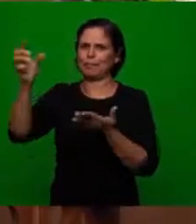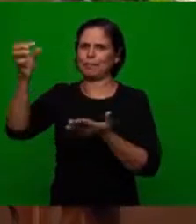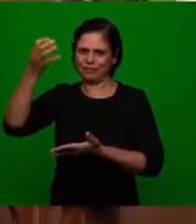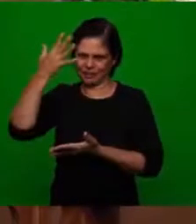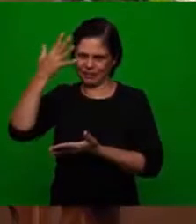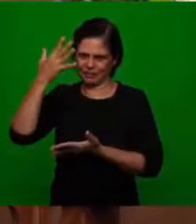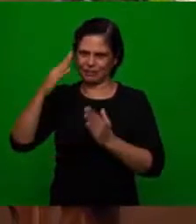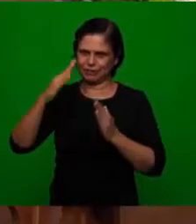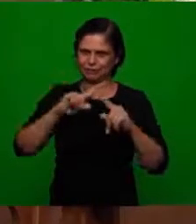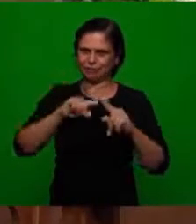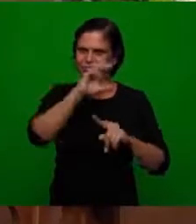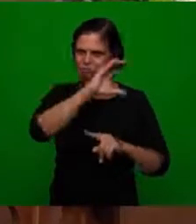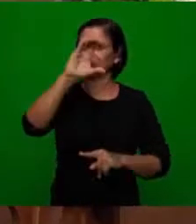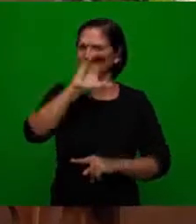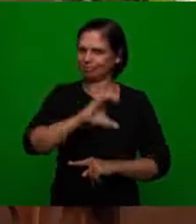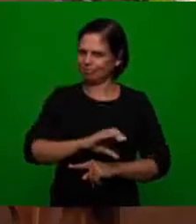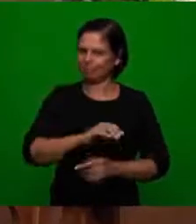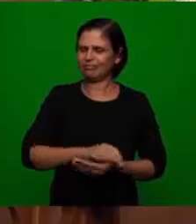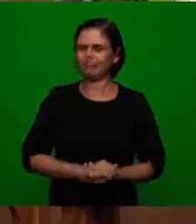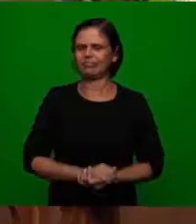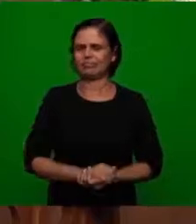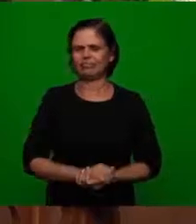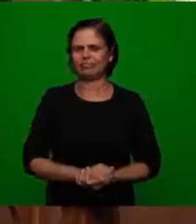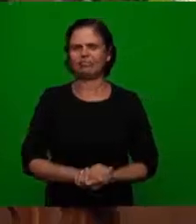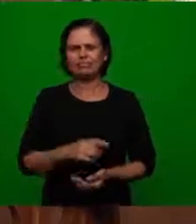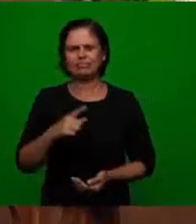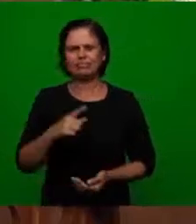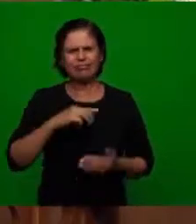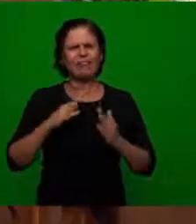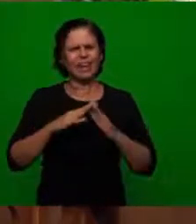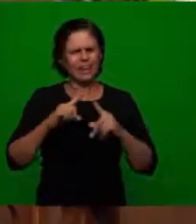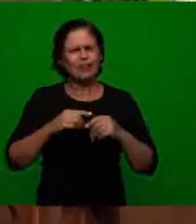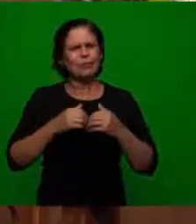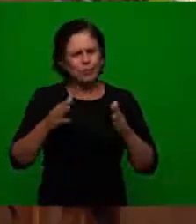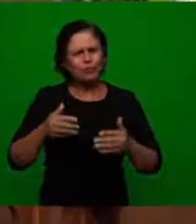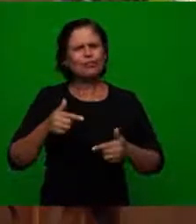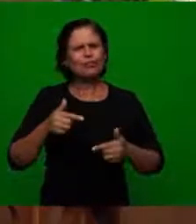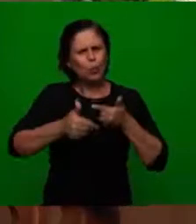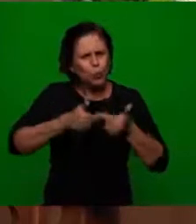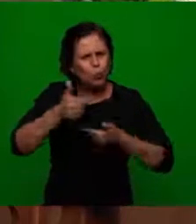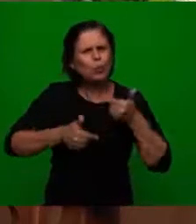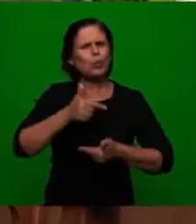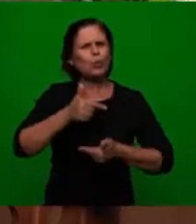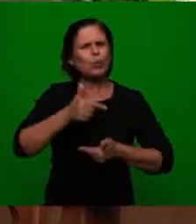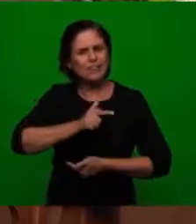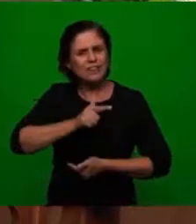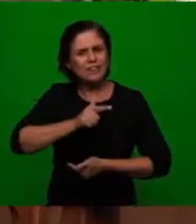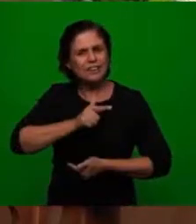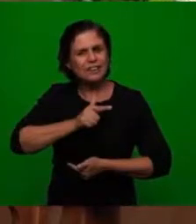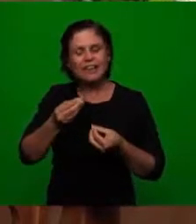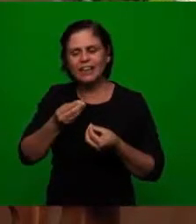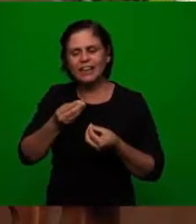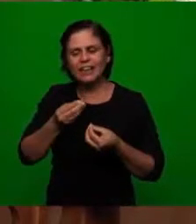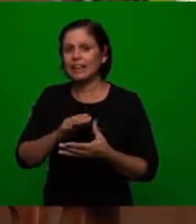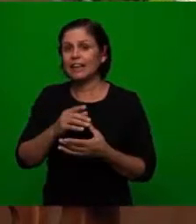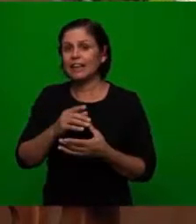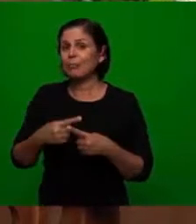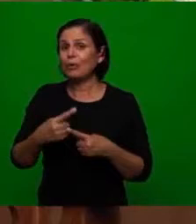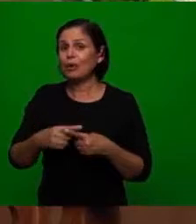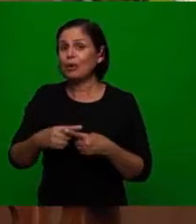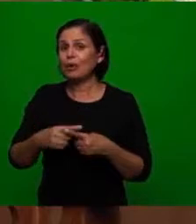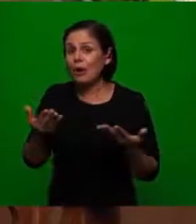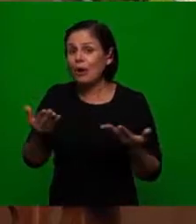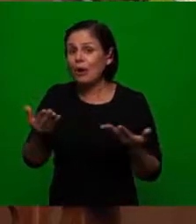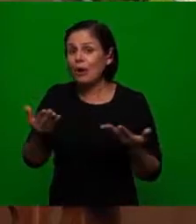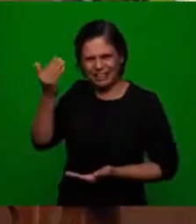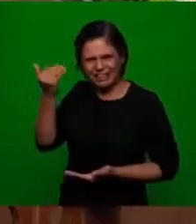we see in previous periods to this which were trials that were fought to remove the Bible from